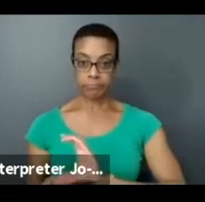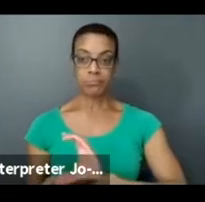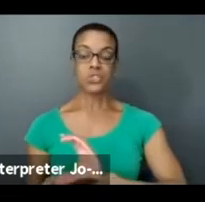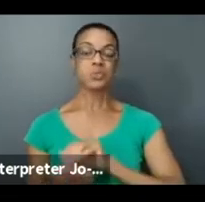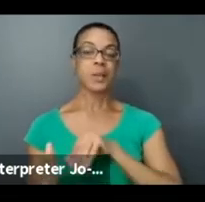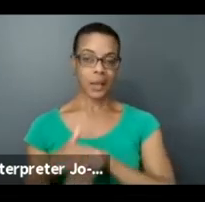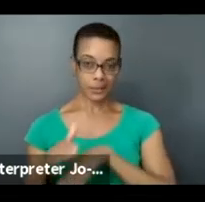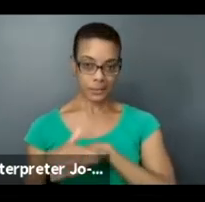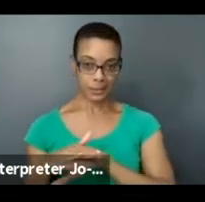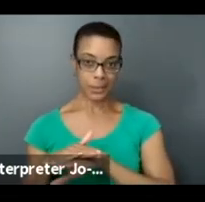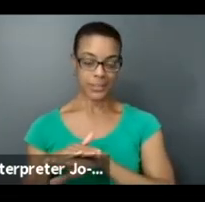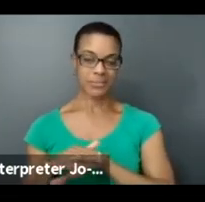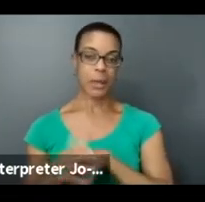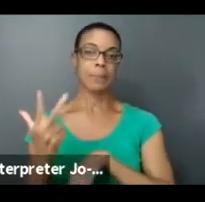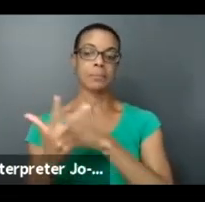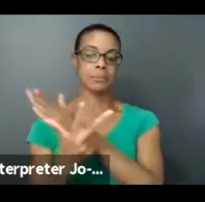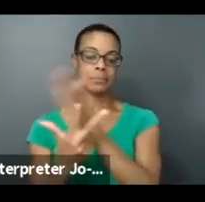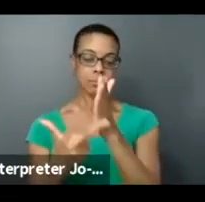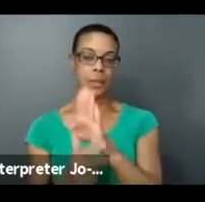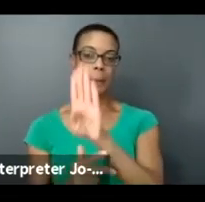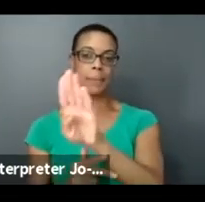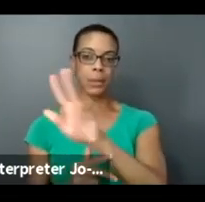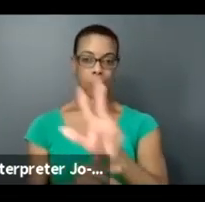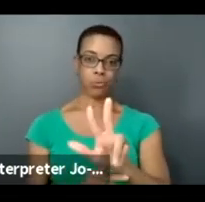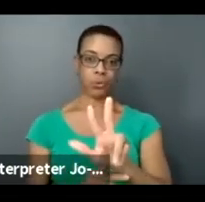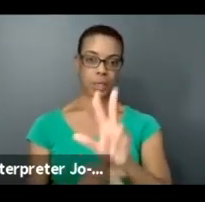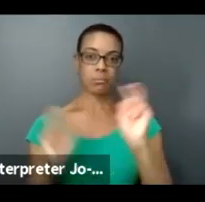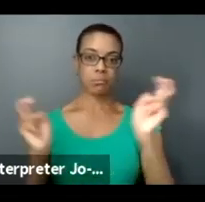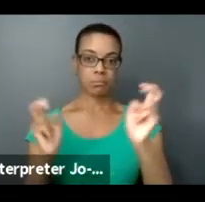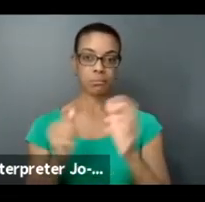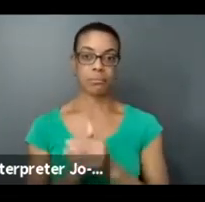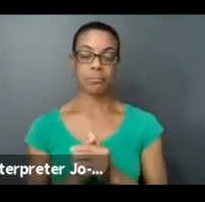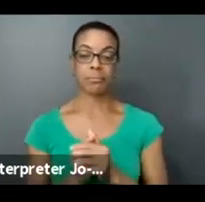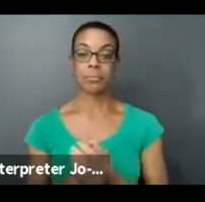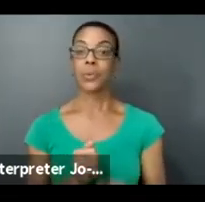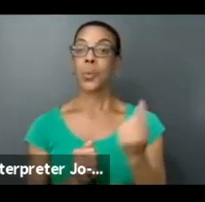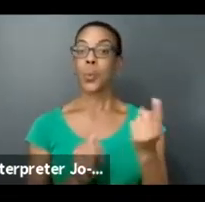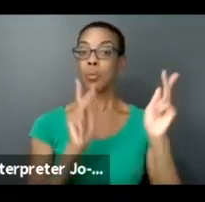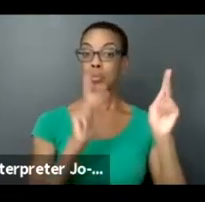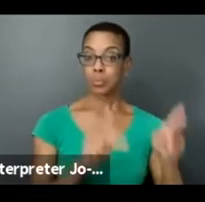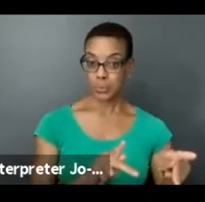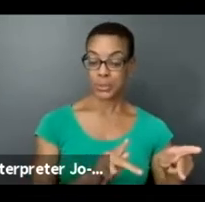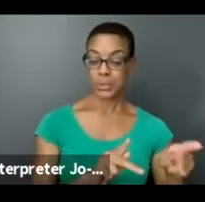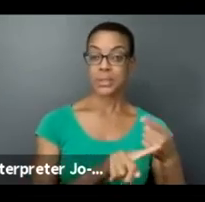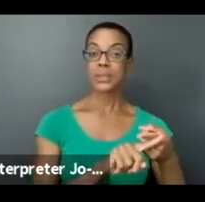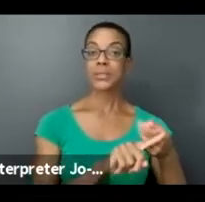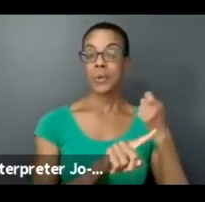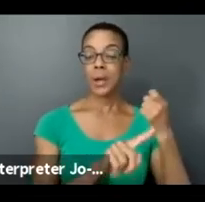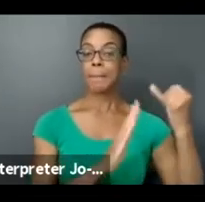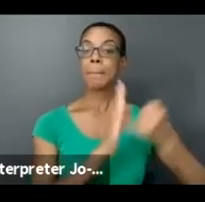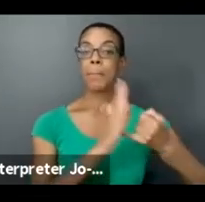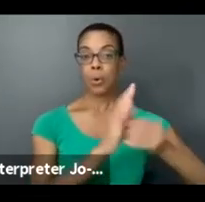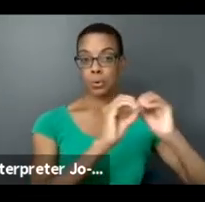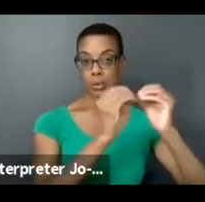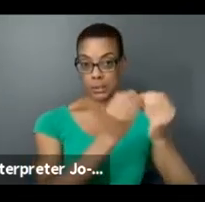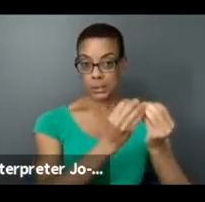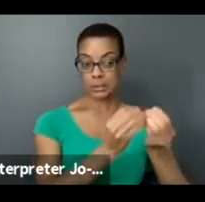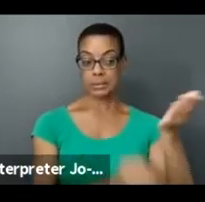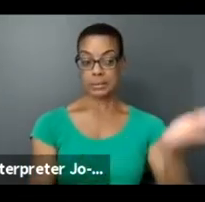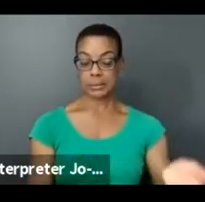by B3 organizations. And one participant who is from an arts organization,